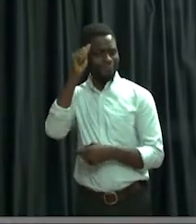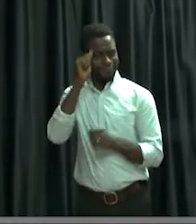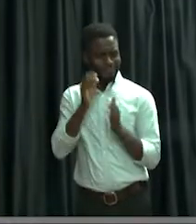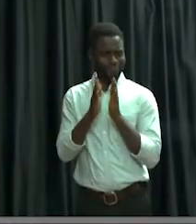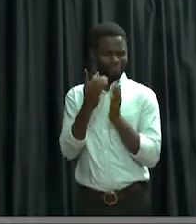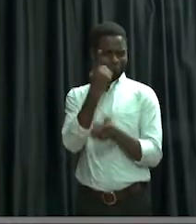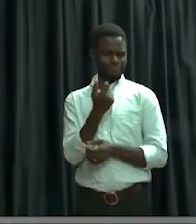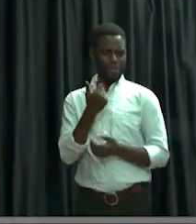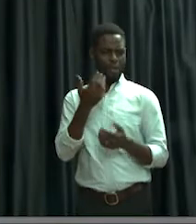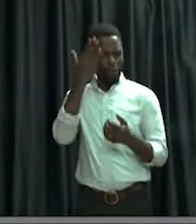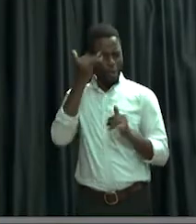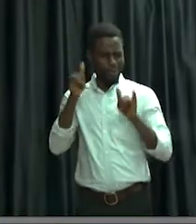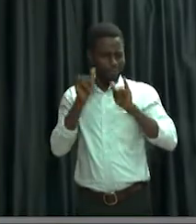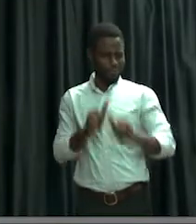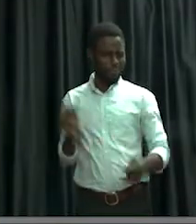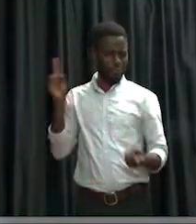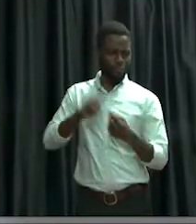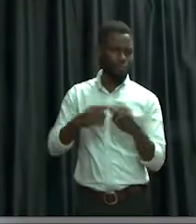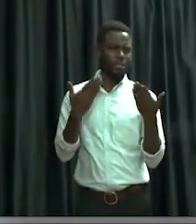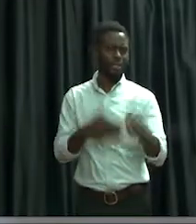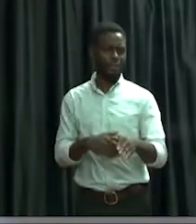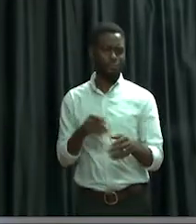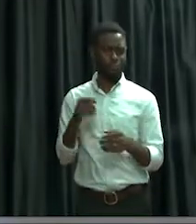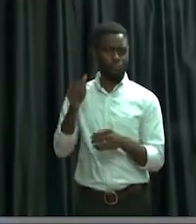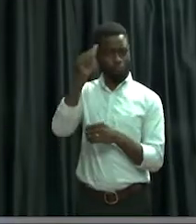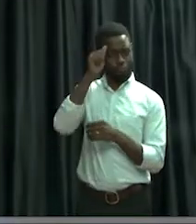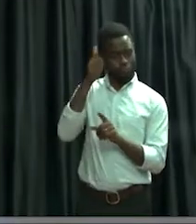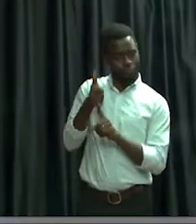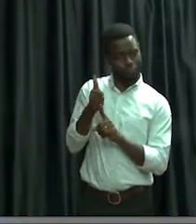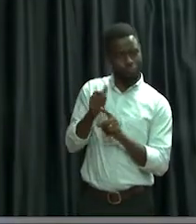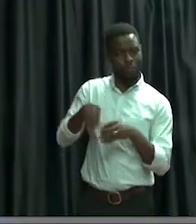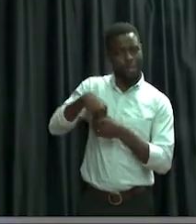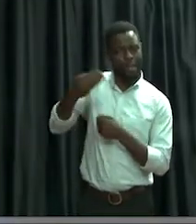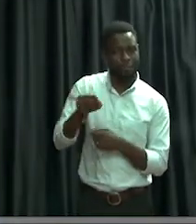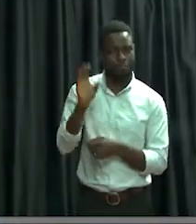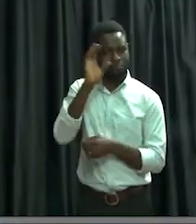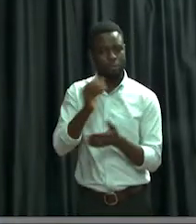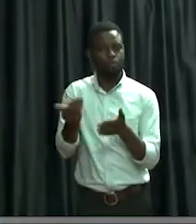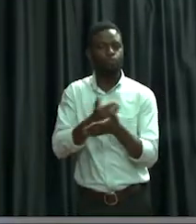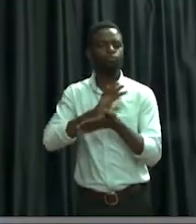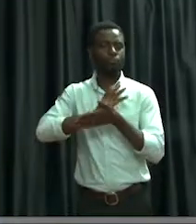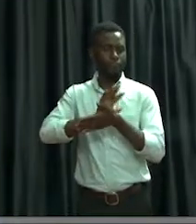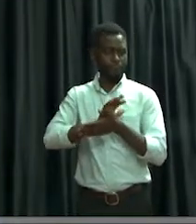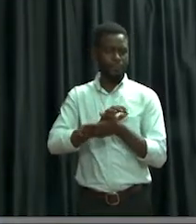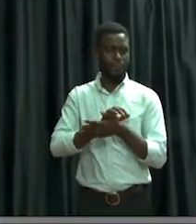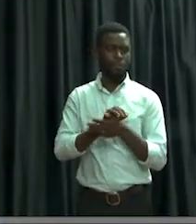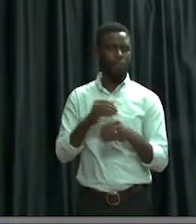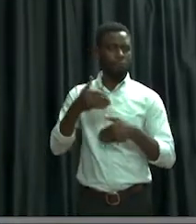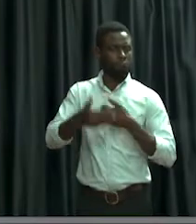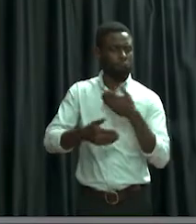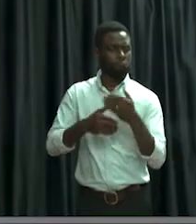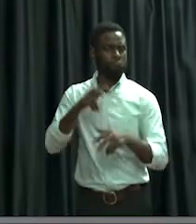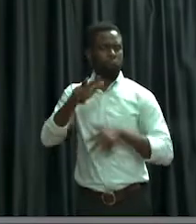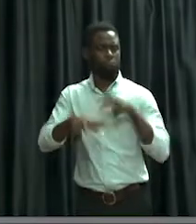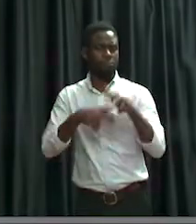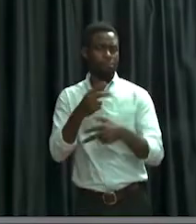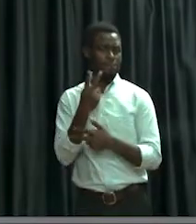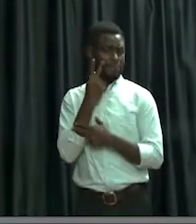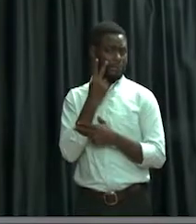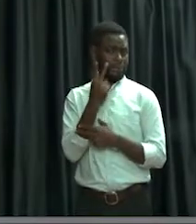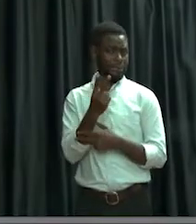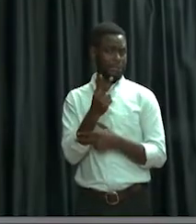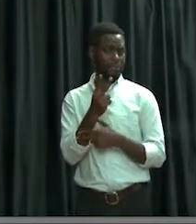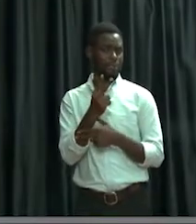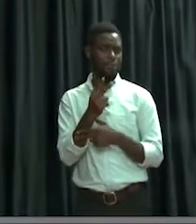till I die? So she set out looking for new cheese. And as she went, she saw signs that